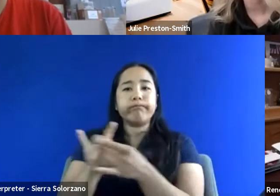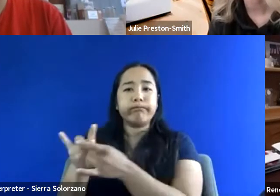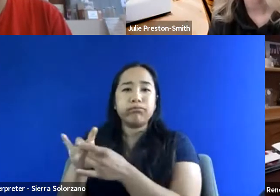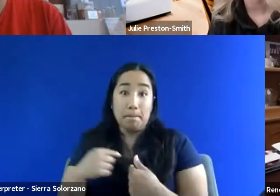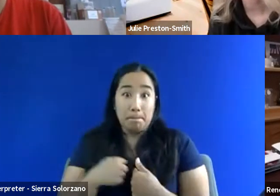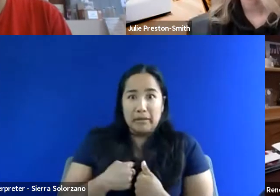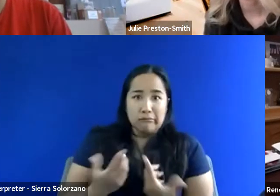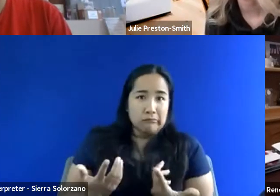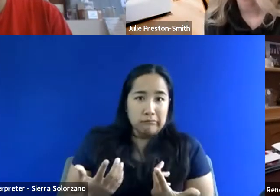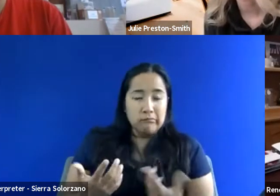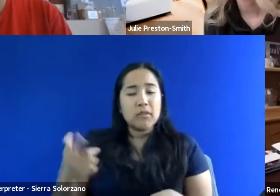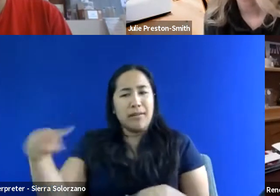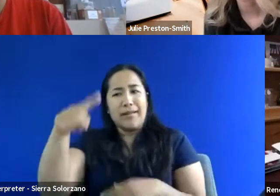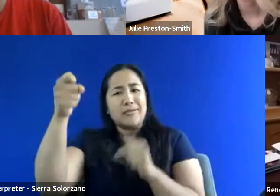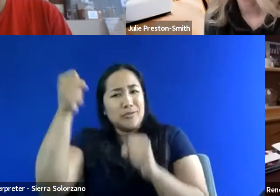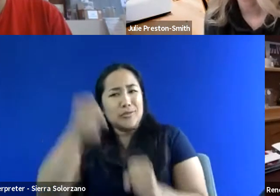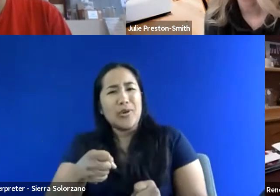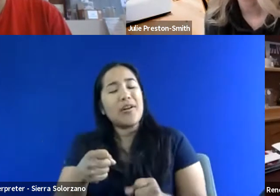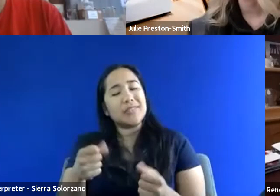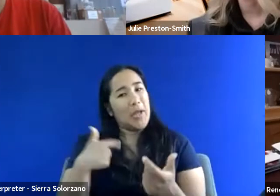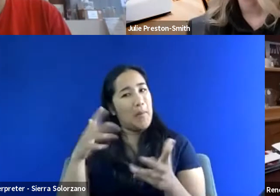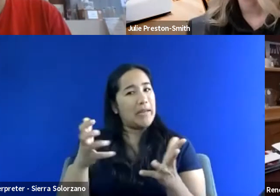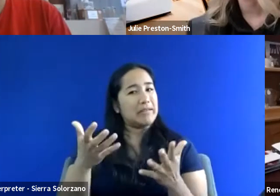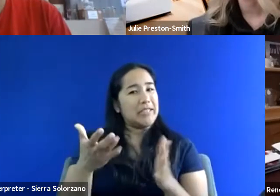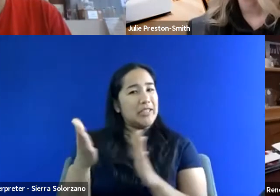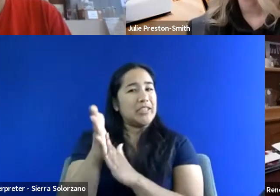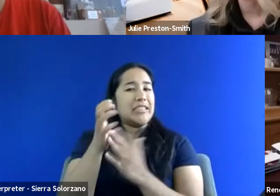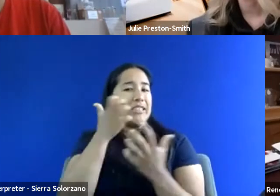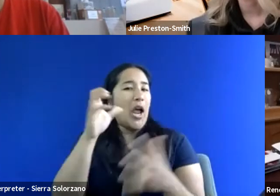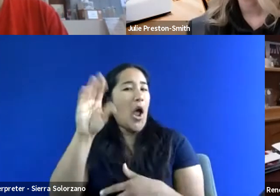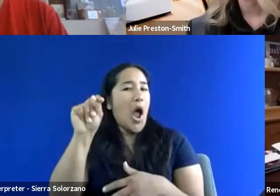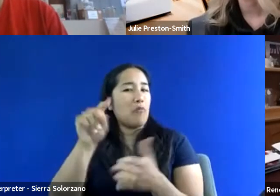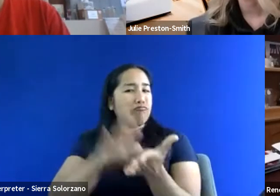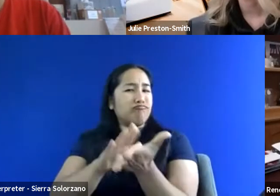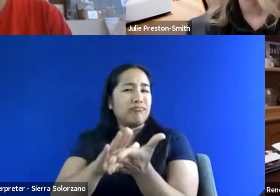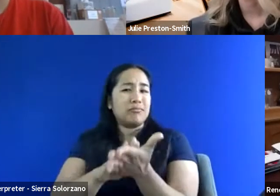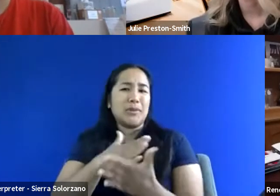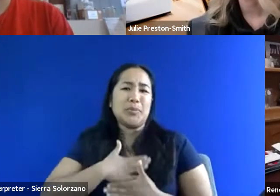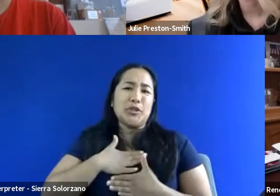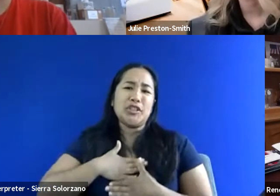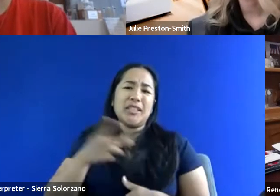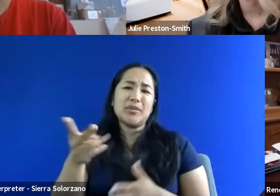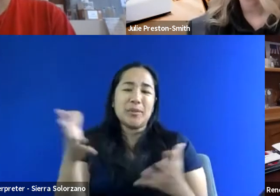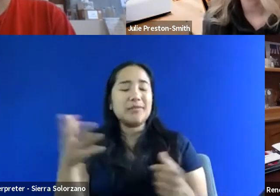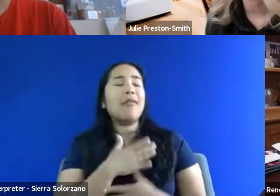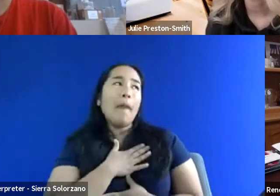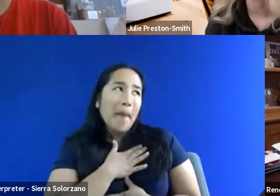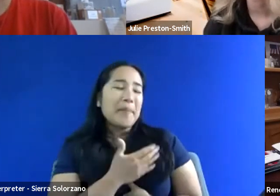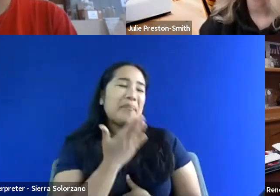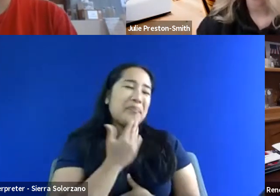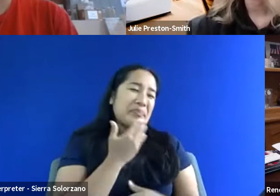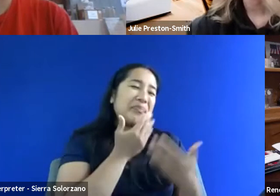even begin to articulate. So, I just want to give a quick shout out to both of you. I appreciate you so much. You're very gracious. Thank you, Dr. White.